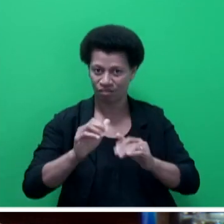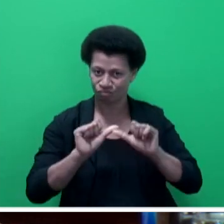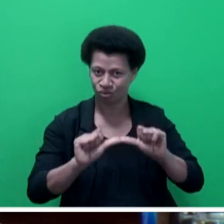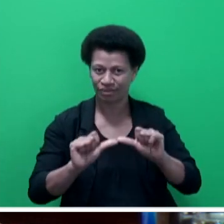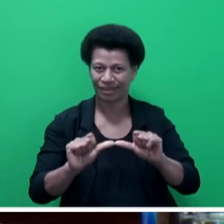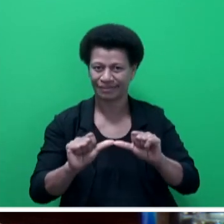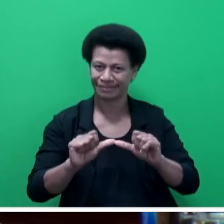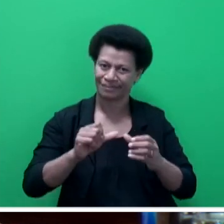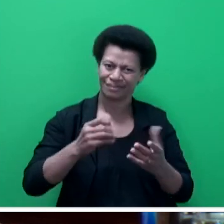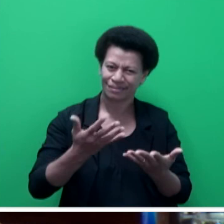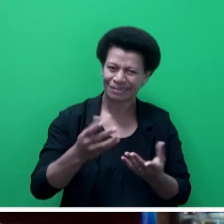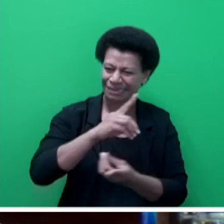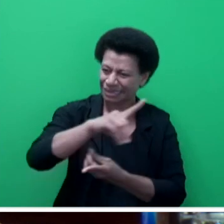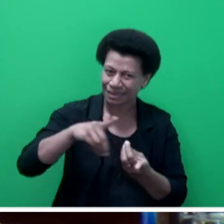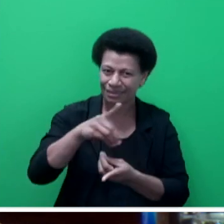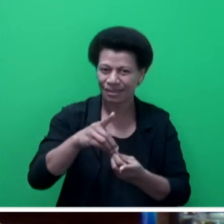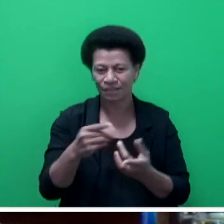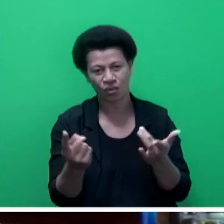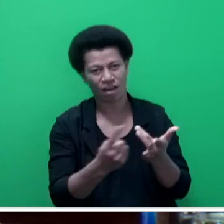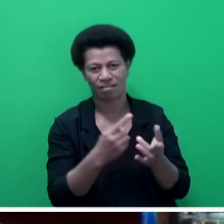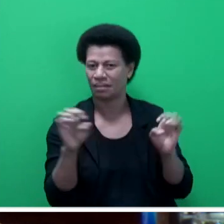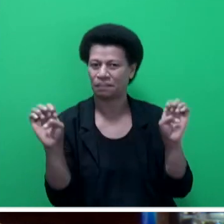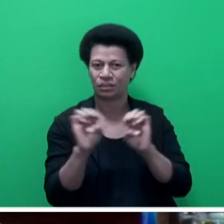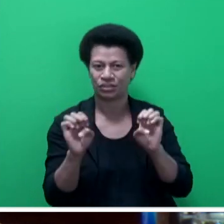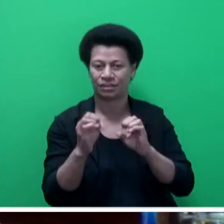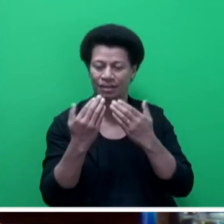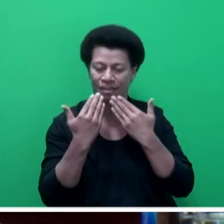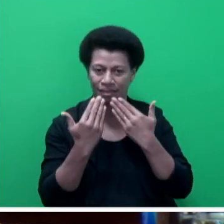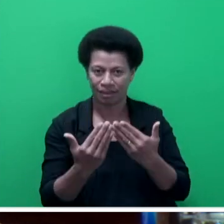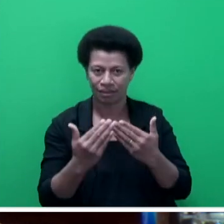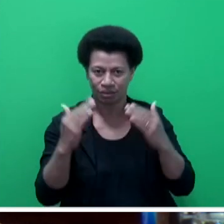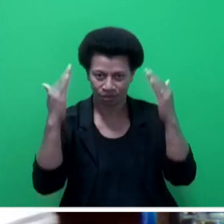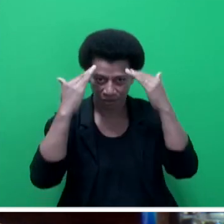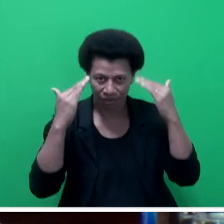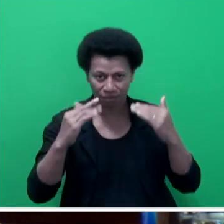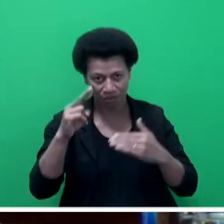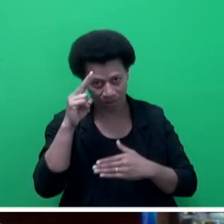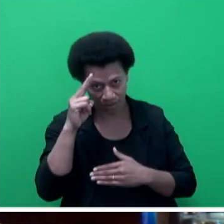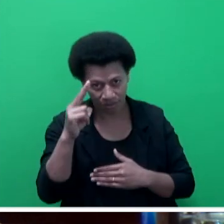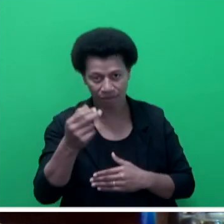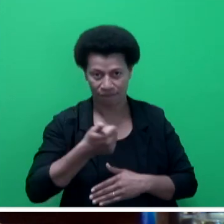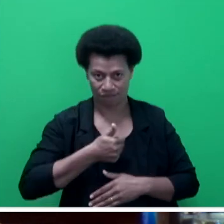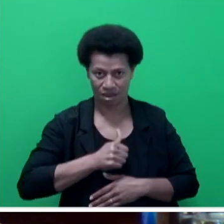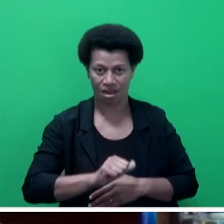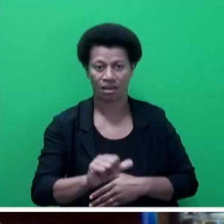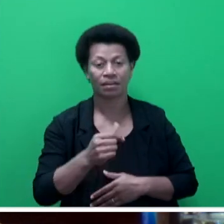disaster and any emergencies. Thank you, Mr Speaker, sir, for allowing me to take the floor. floor.